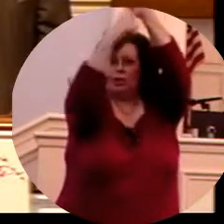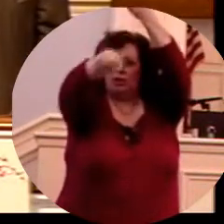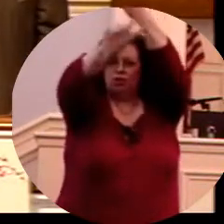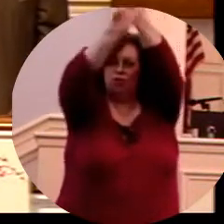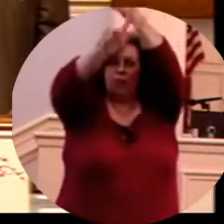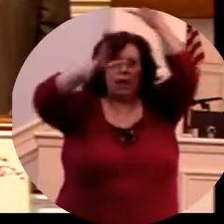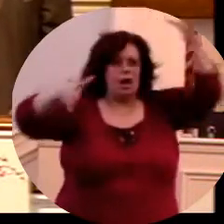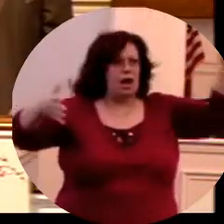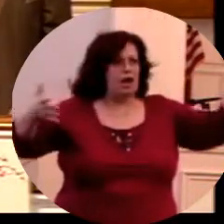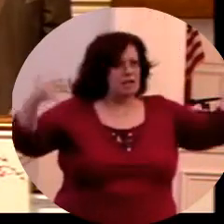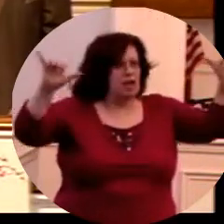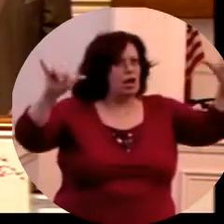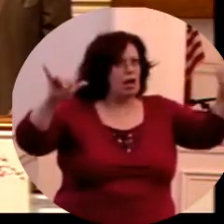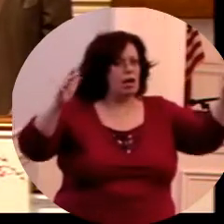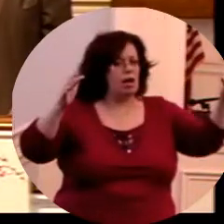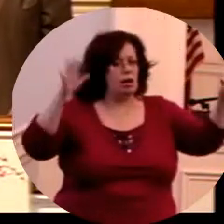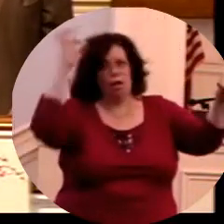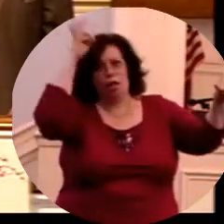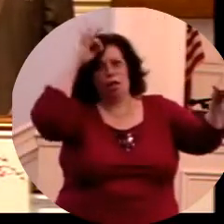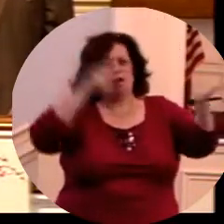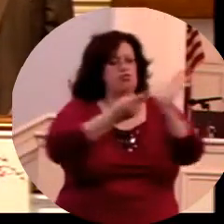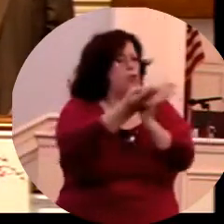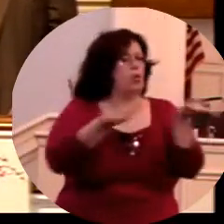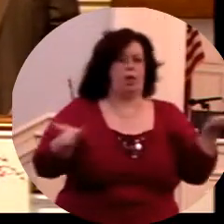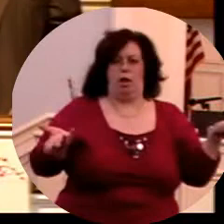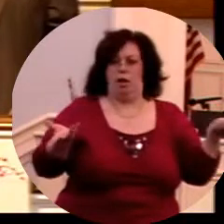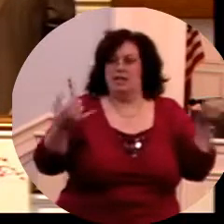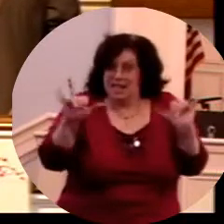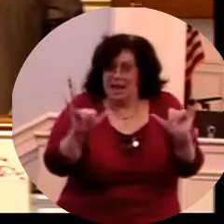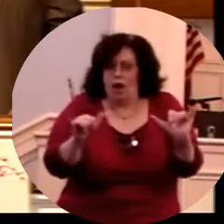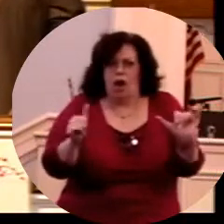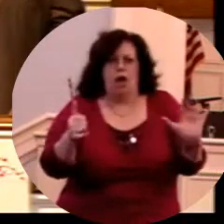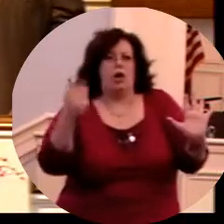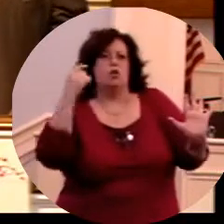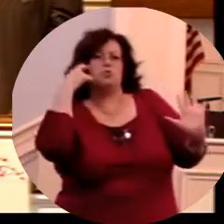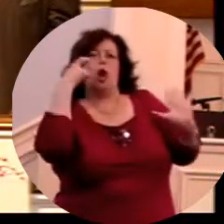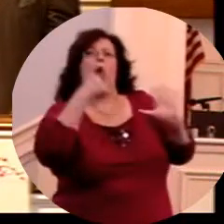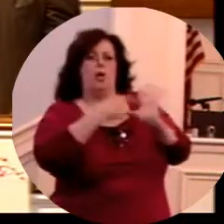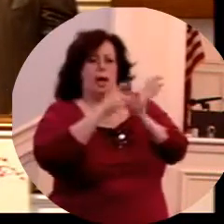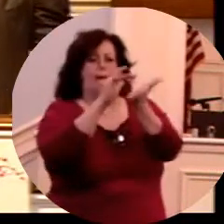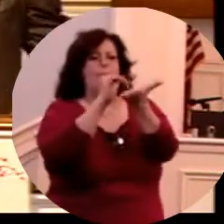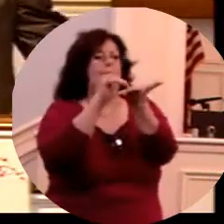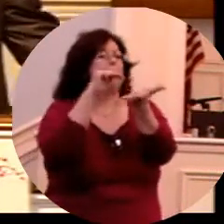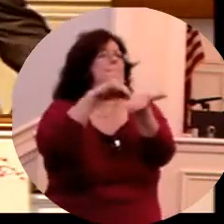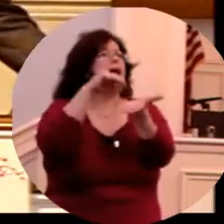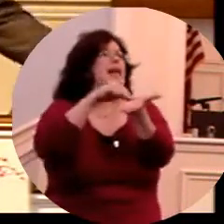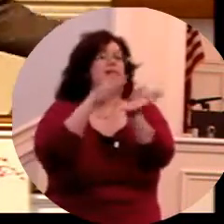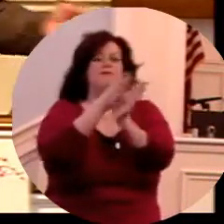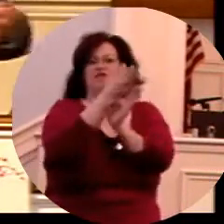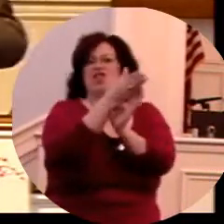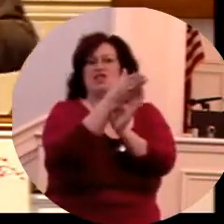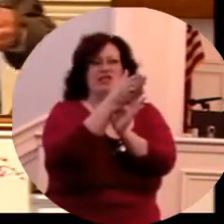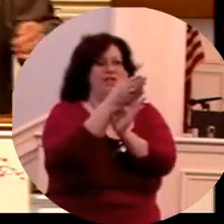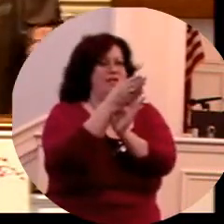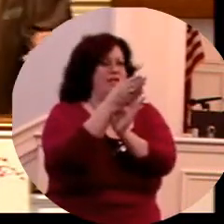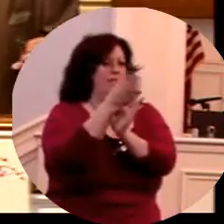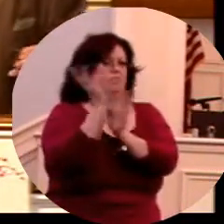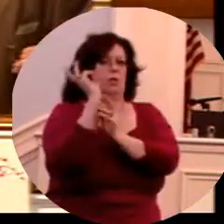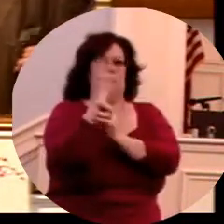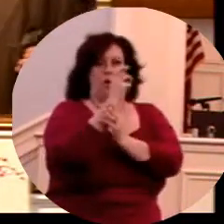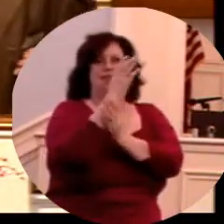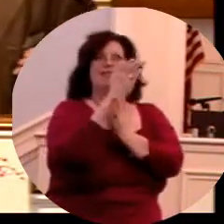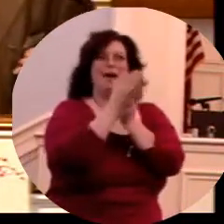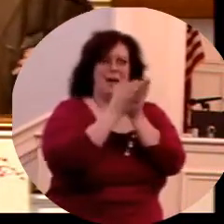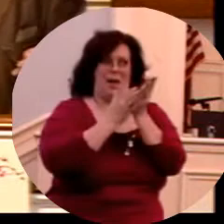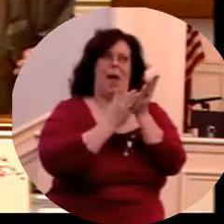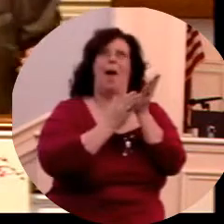education, but we've got more problems in society. We've got more trouble. Look at all the advancements we have in medicine today. But is